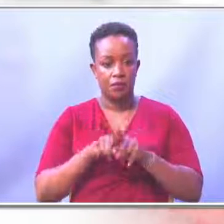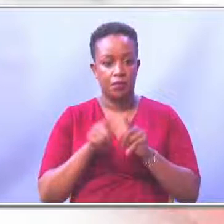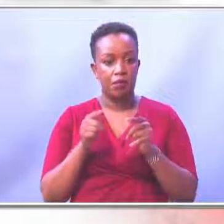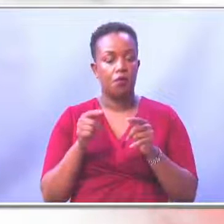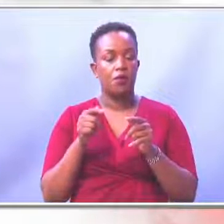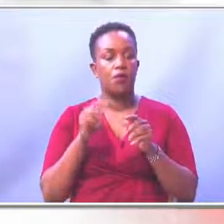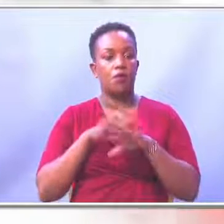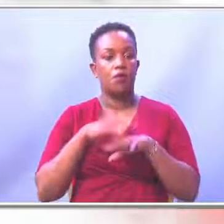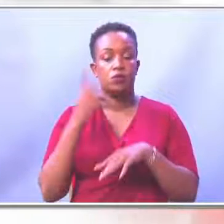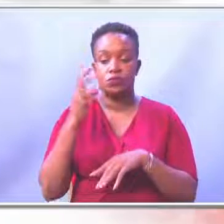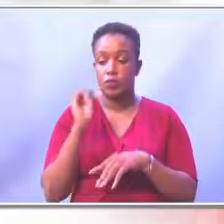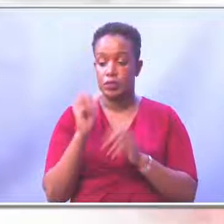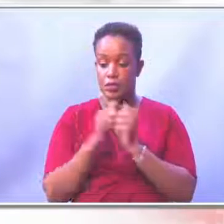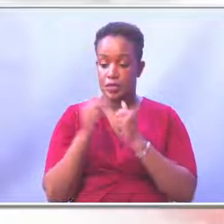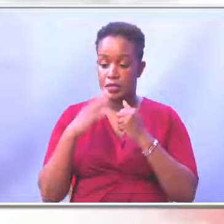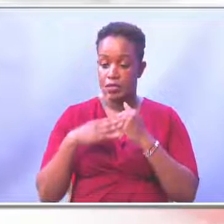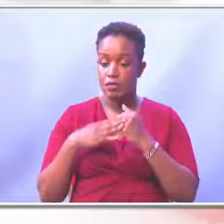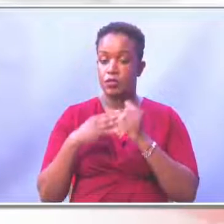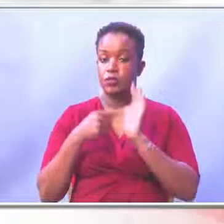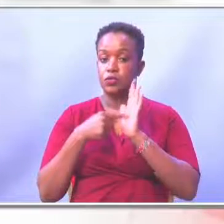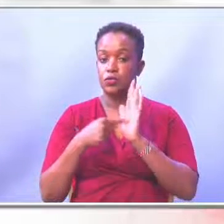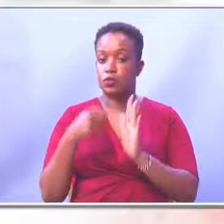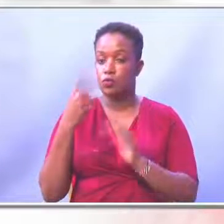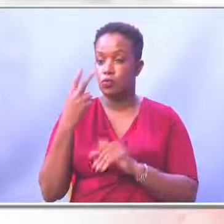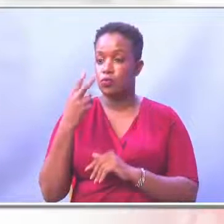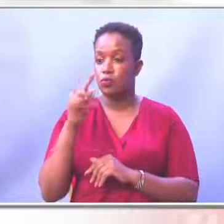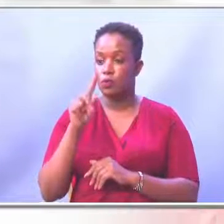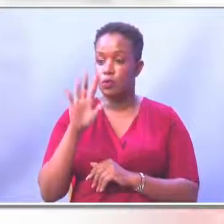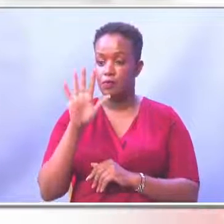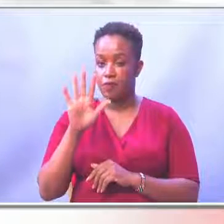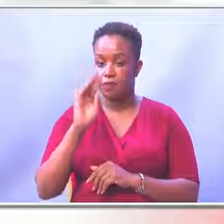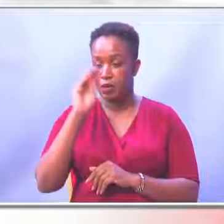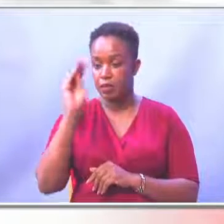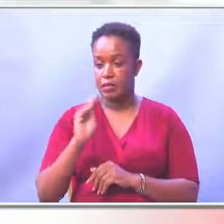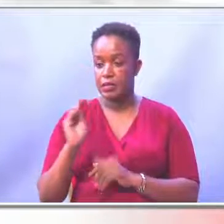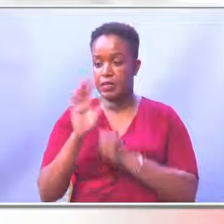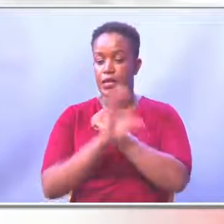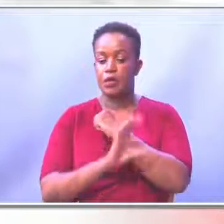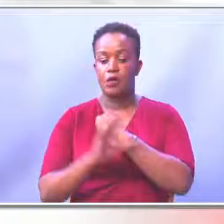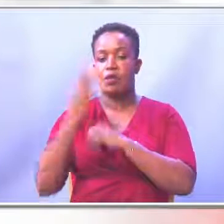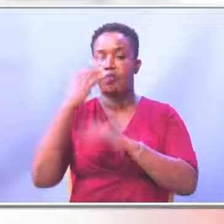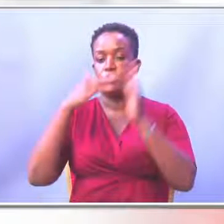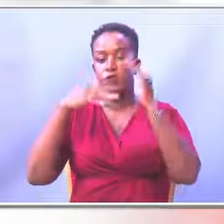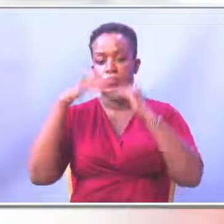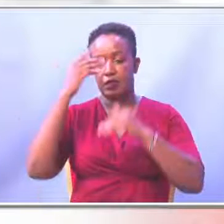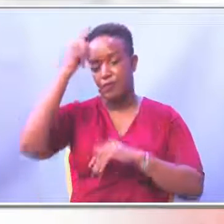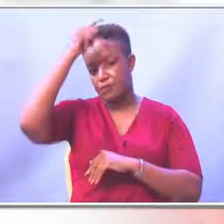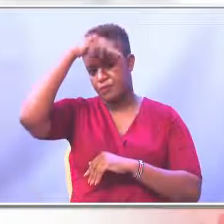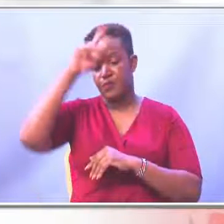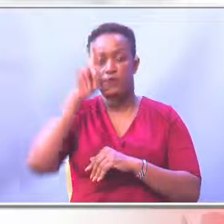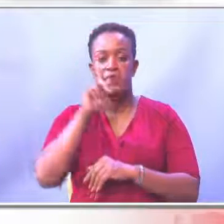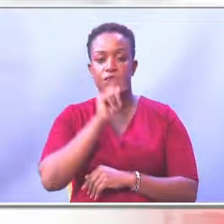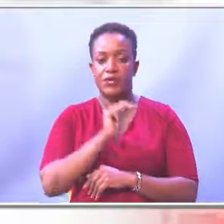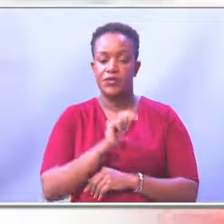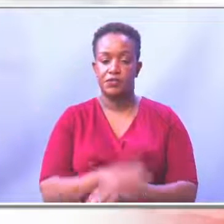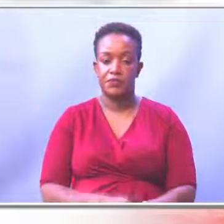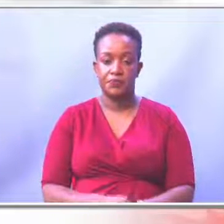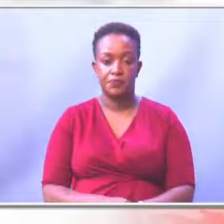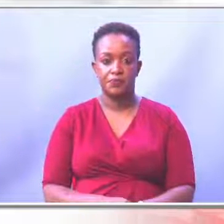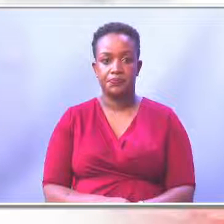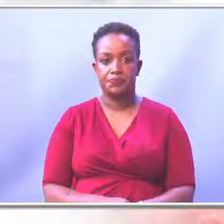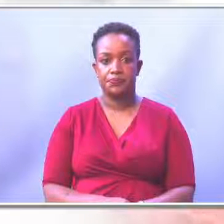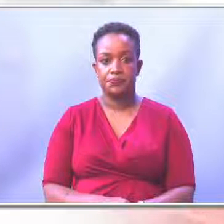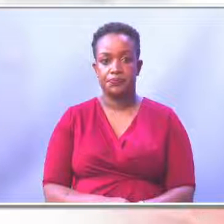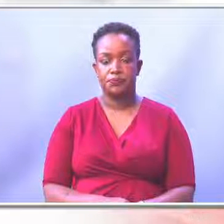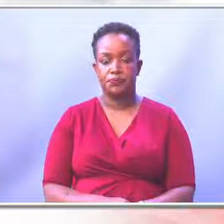shows only 3.5% of the country's population are university graduates. Sharon Baranga,